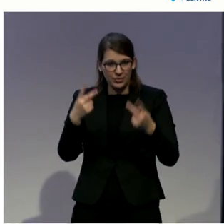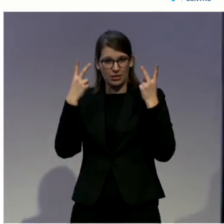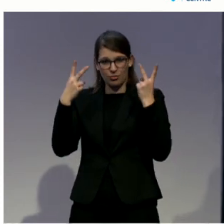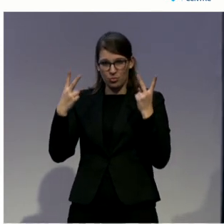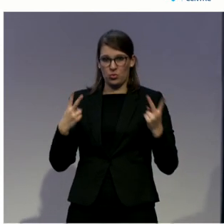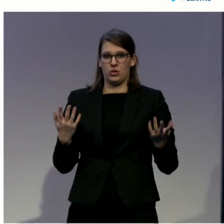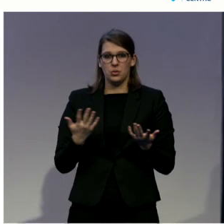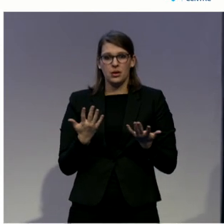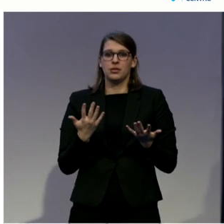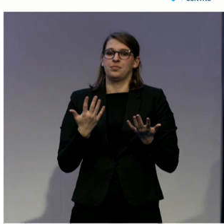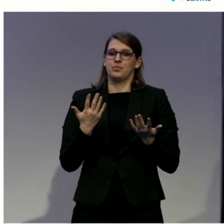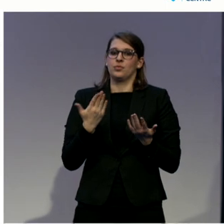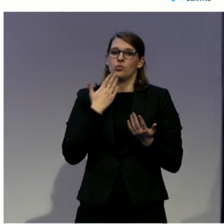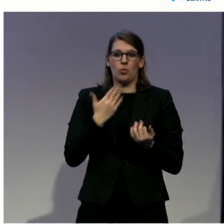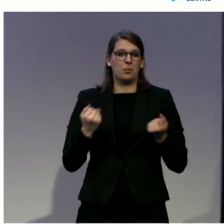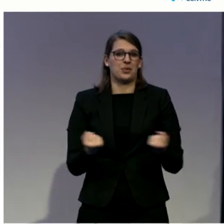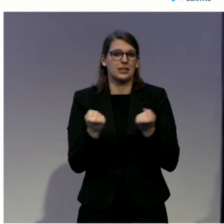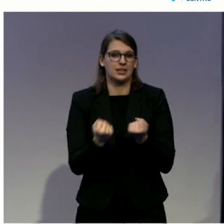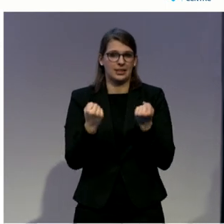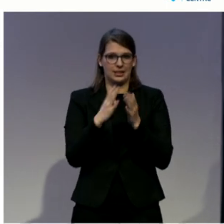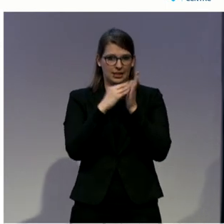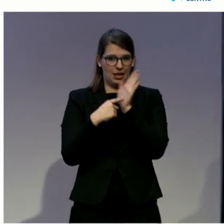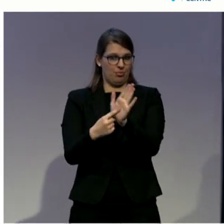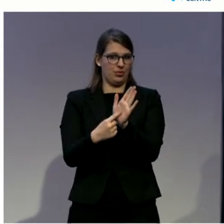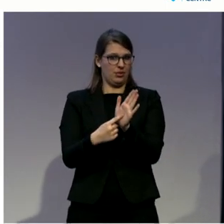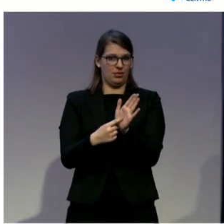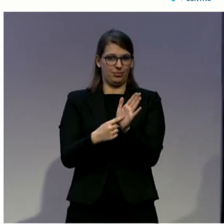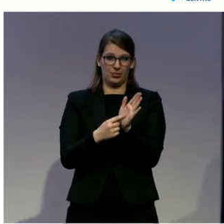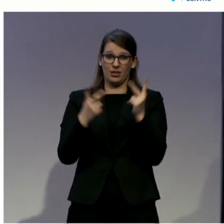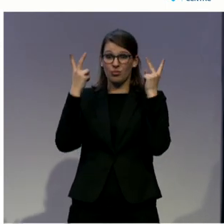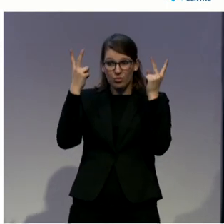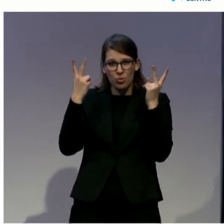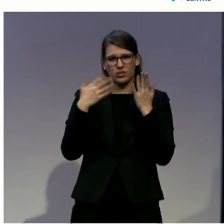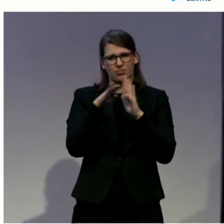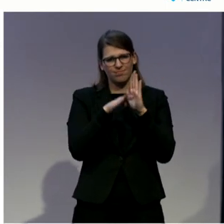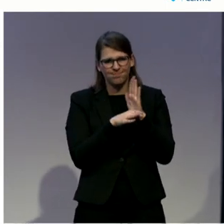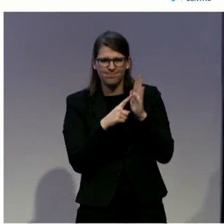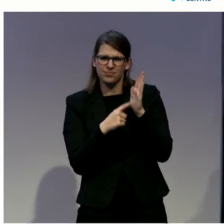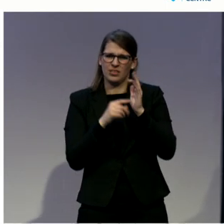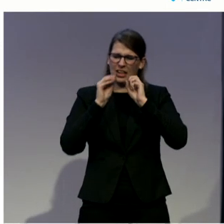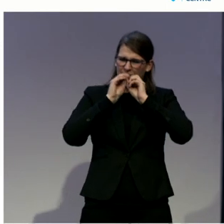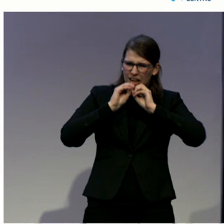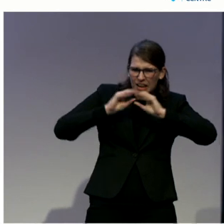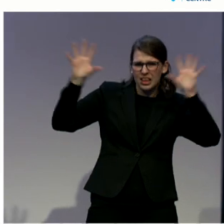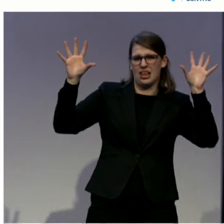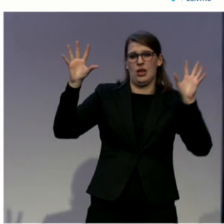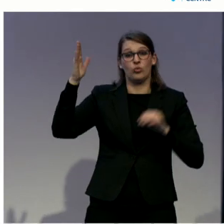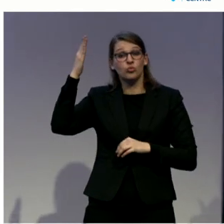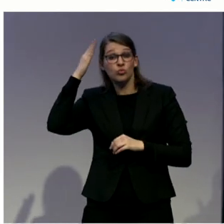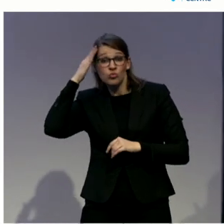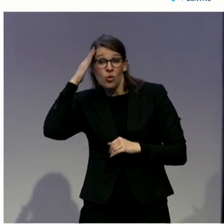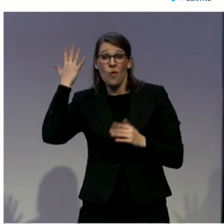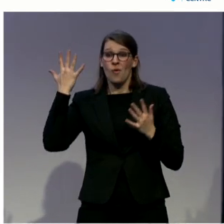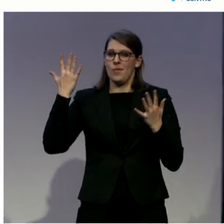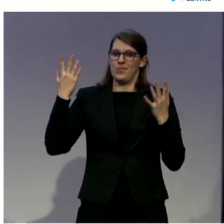consistency and structure and to make them binding. And there should be more support for online dispute